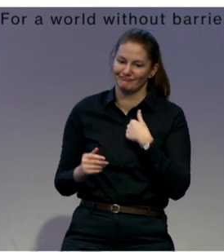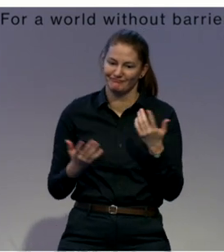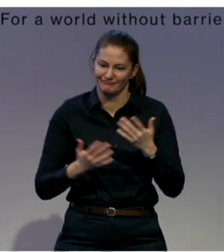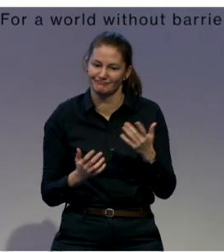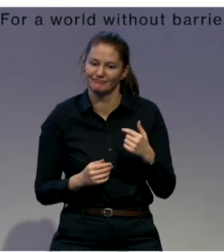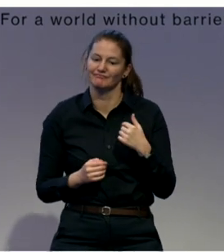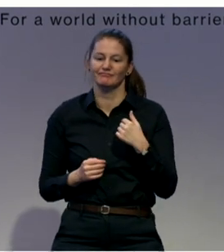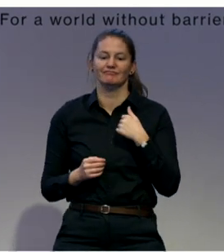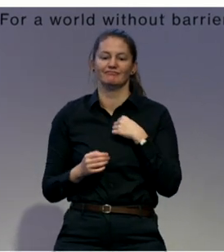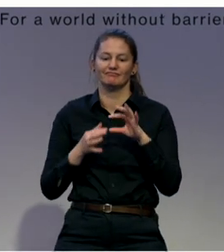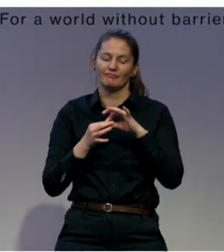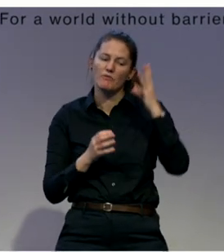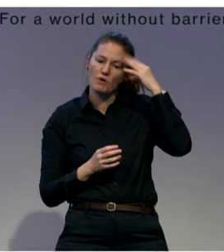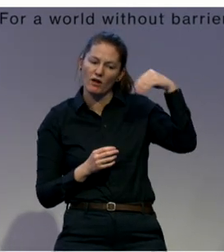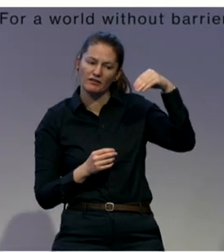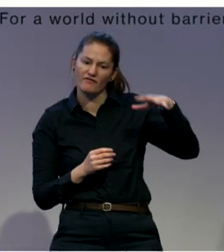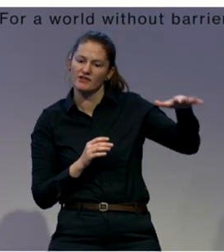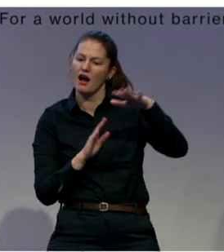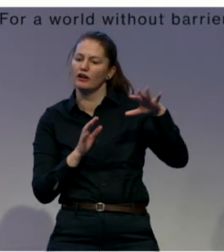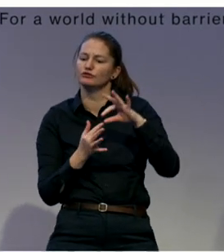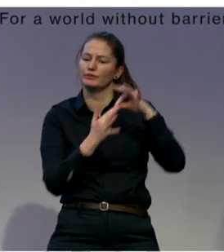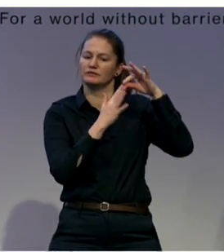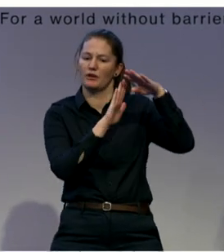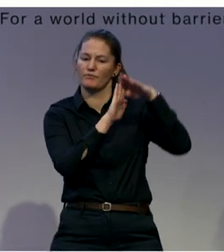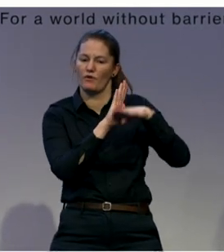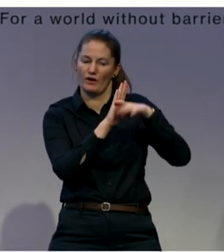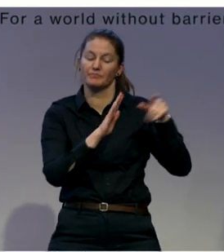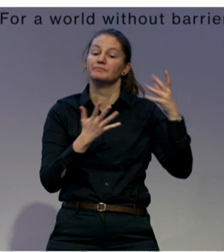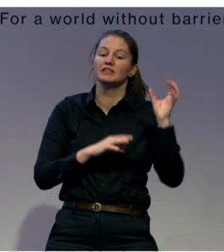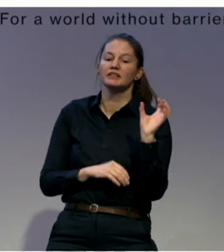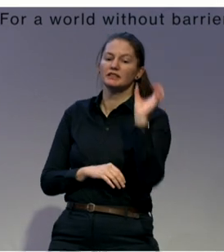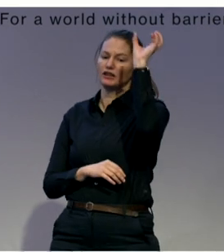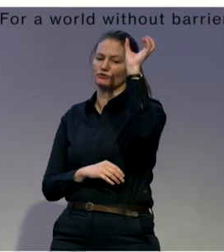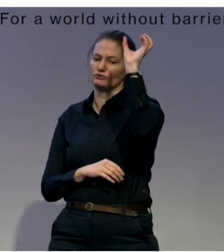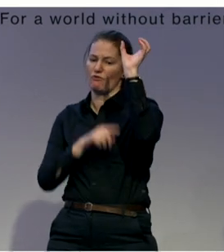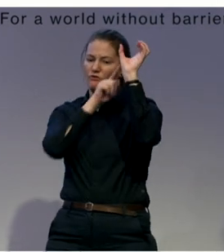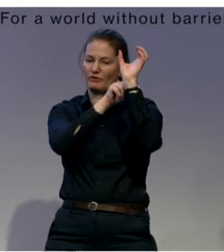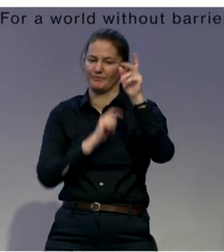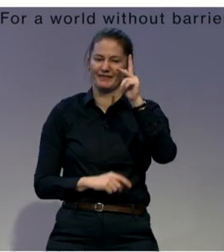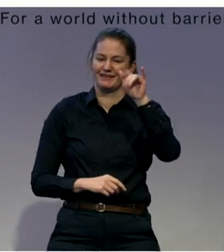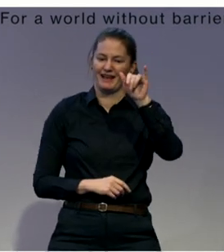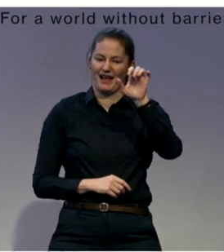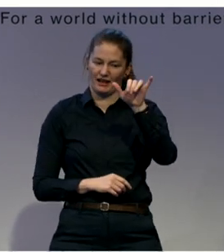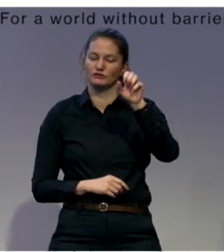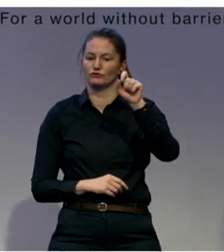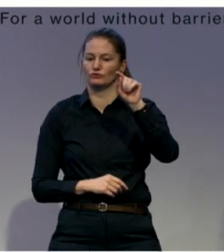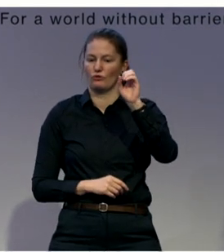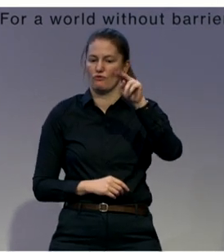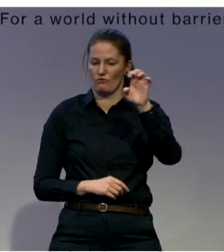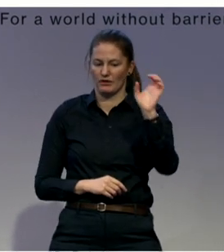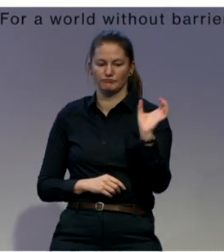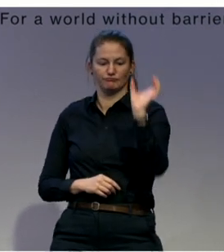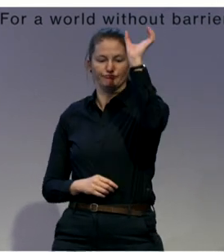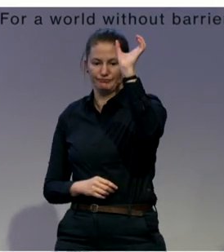a non-governmental organization working for people and with people